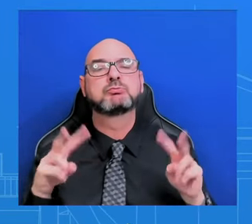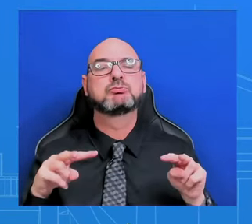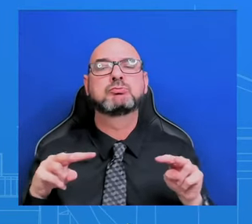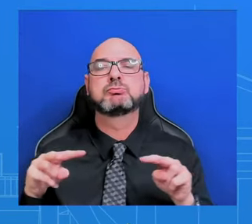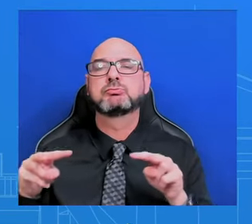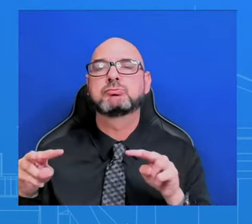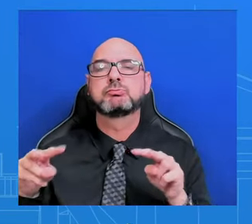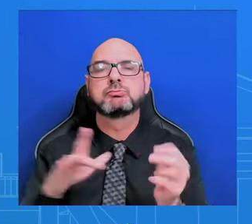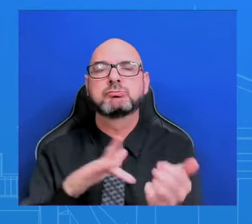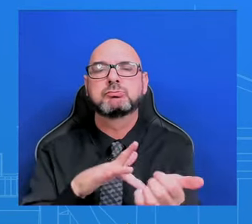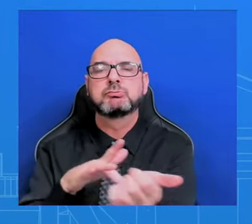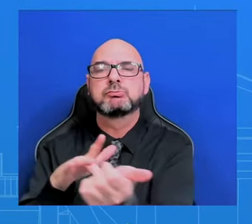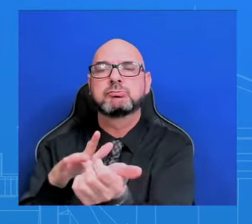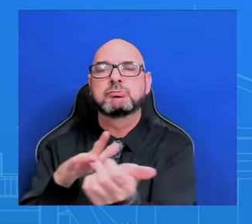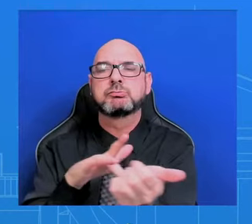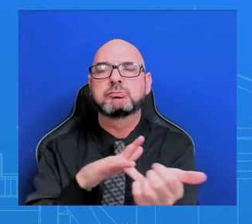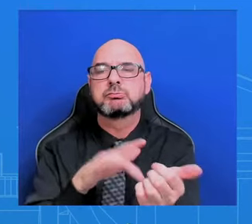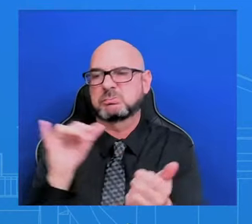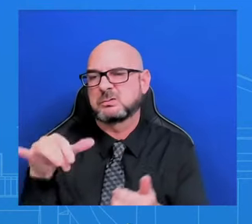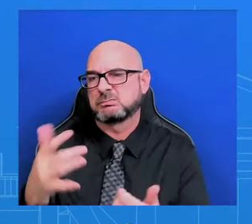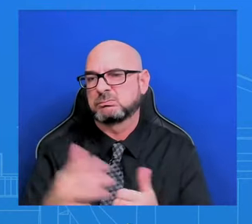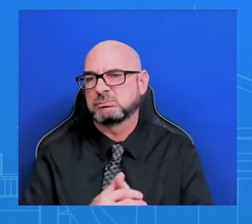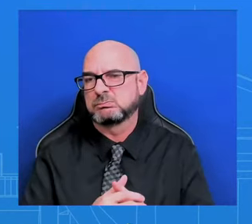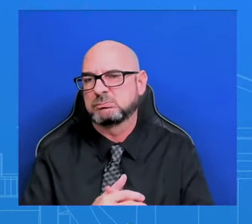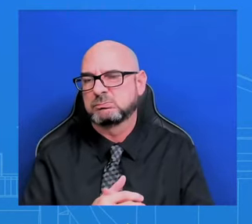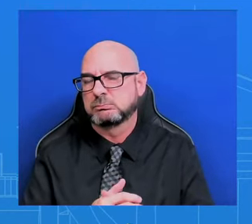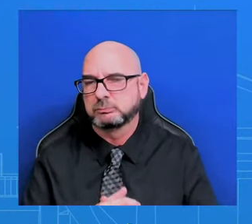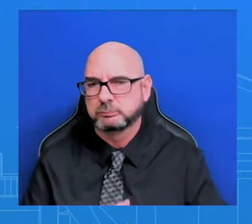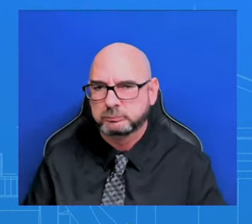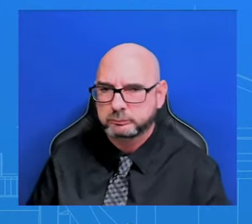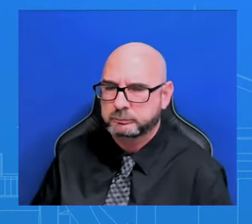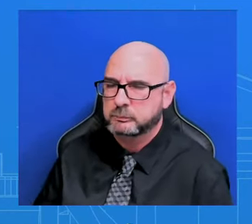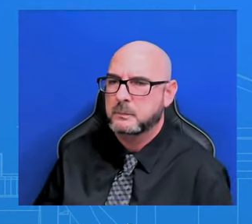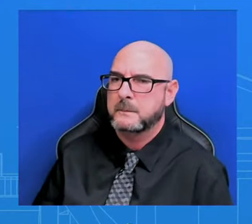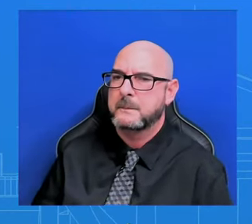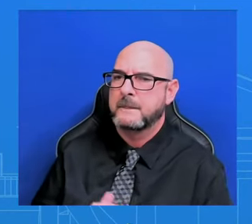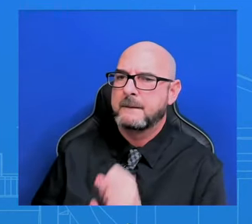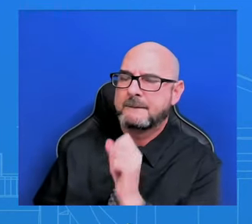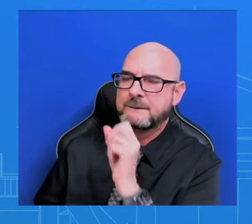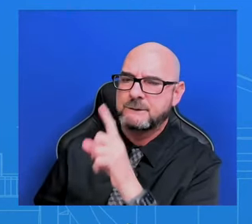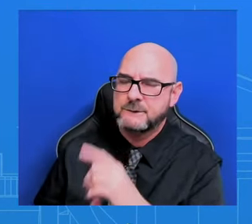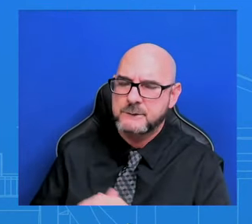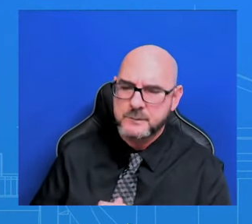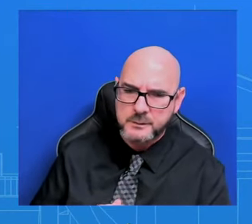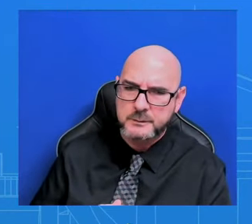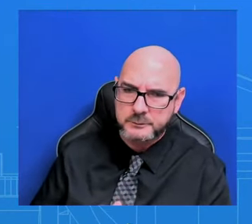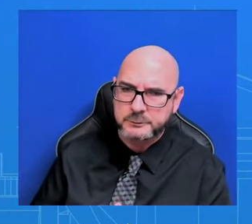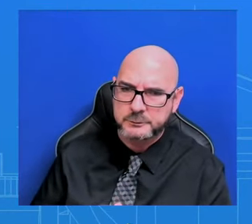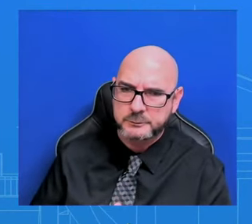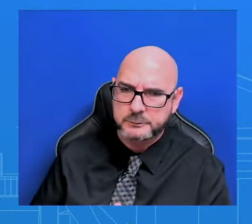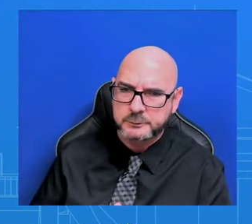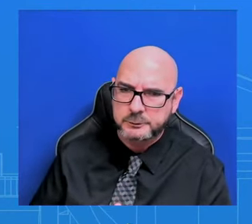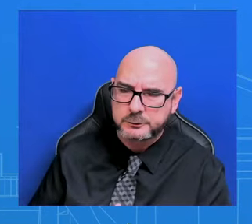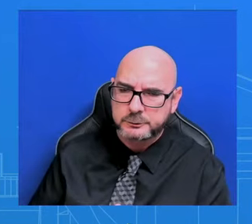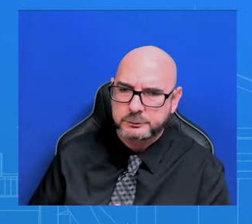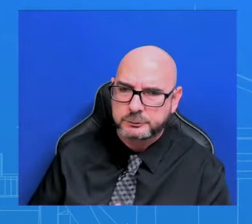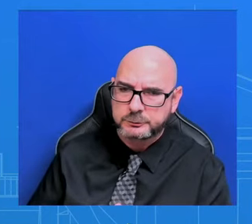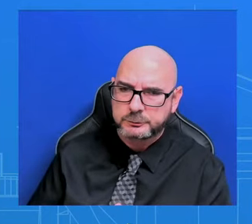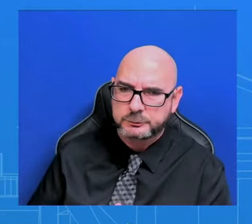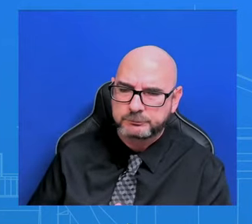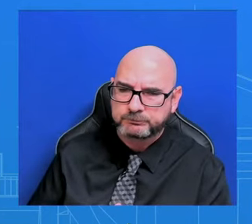And then can you give us an update on the effort to prevent a war with Hezbollah